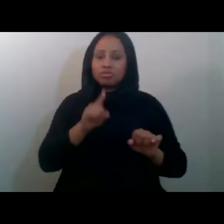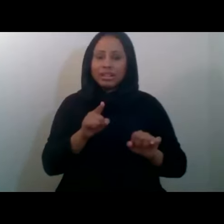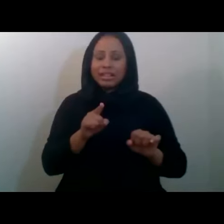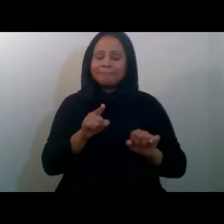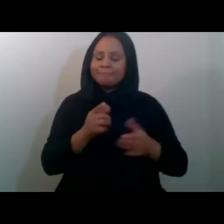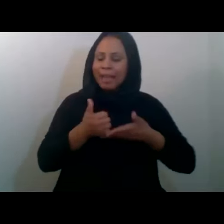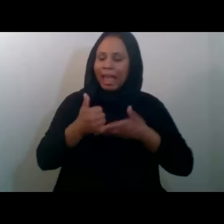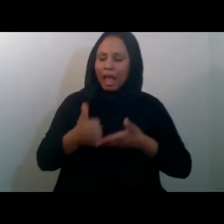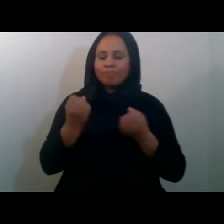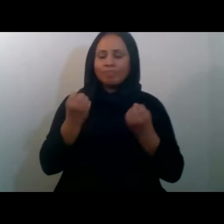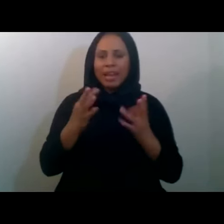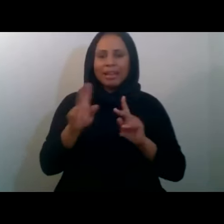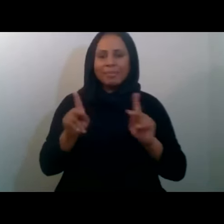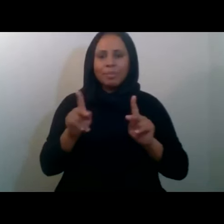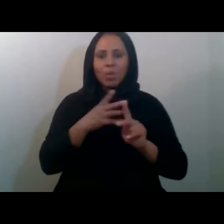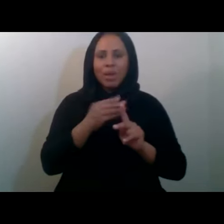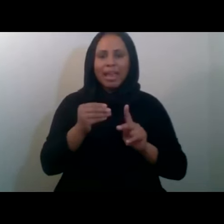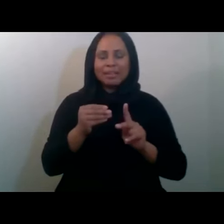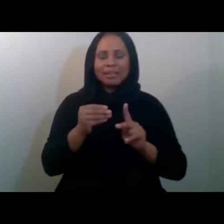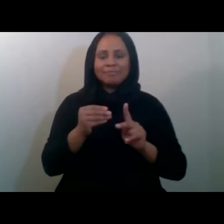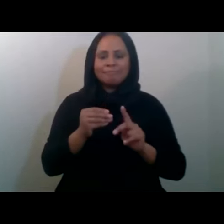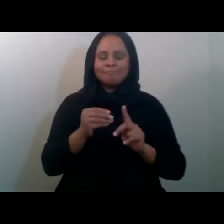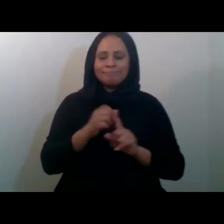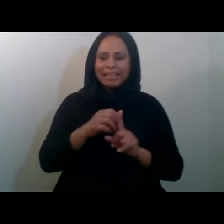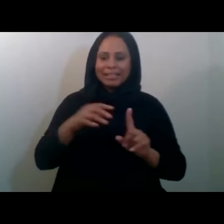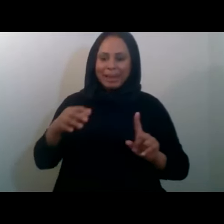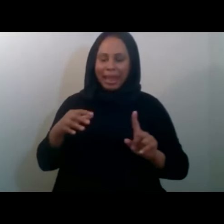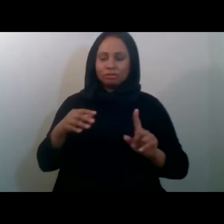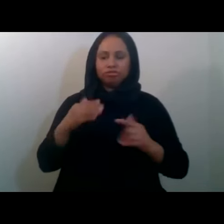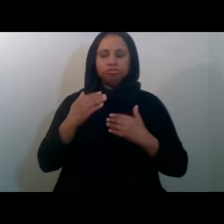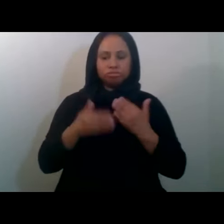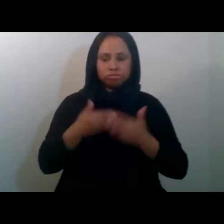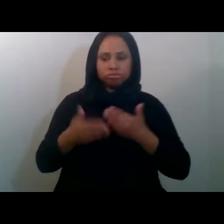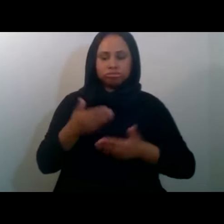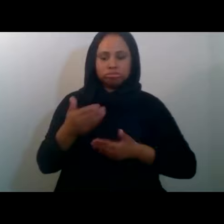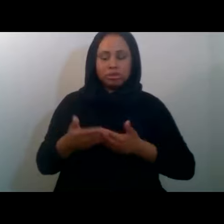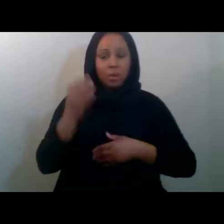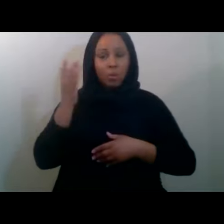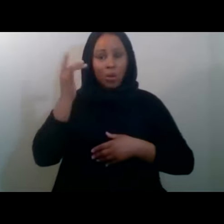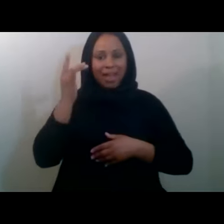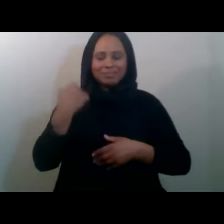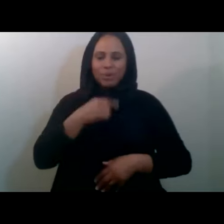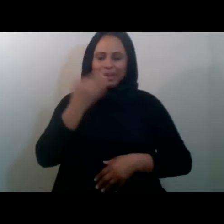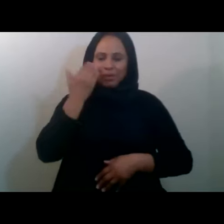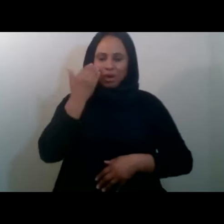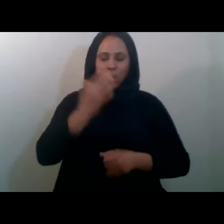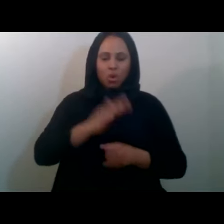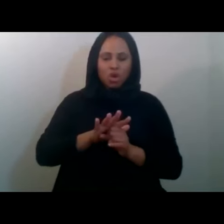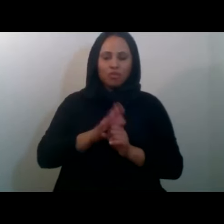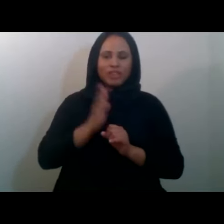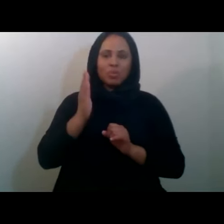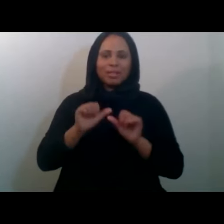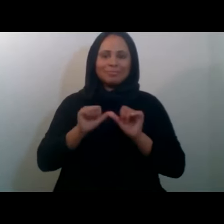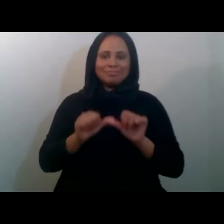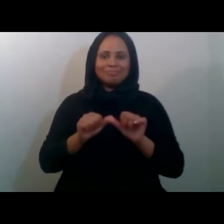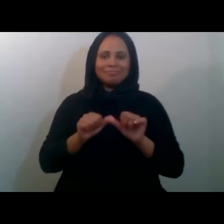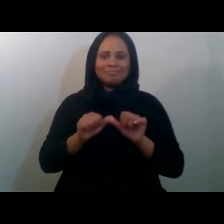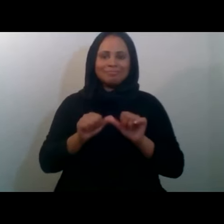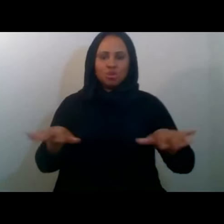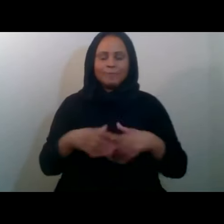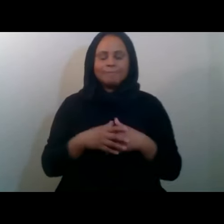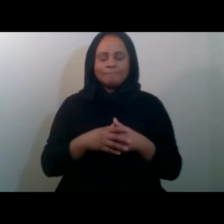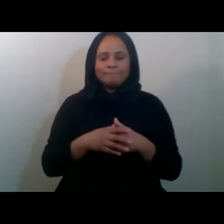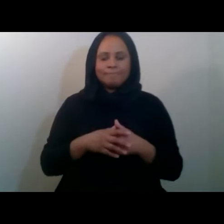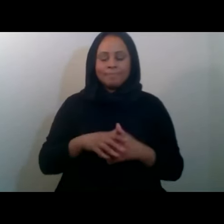expand as the months continue because we know that COVID itself will continue. Now, the partnerships we've been able to